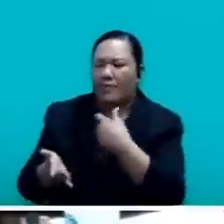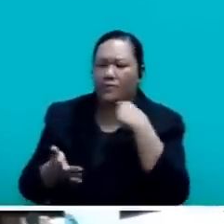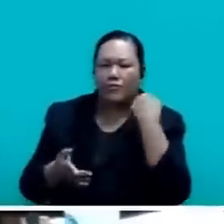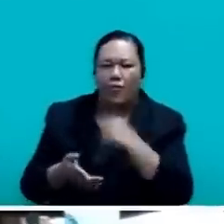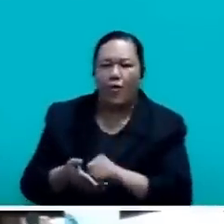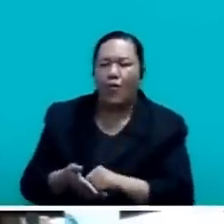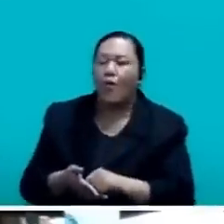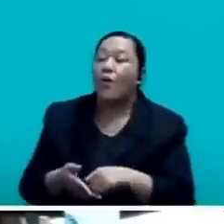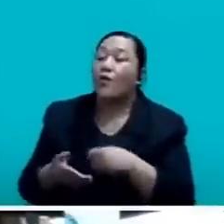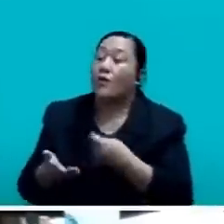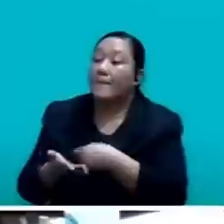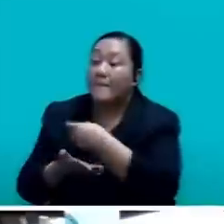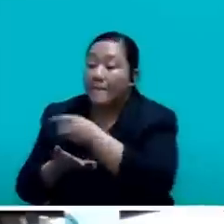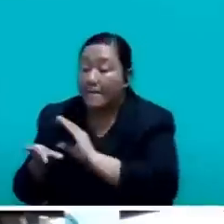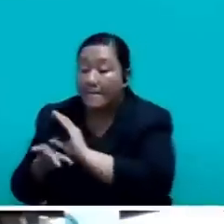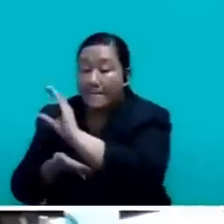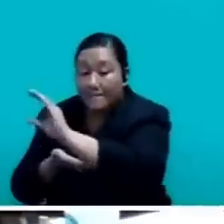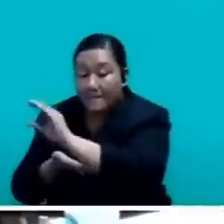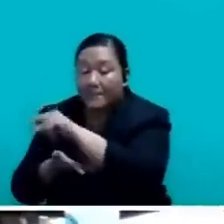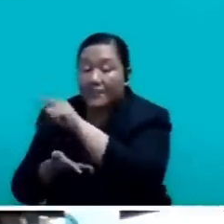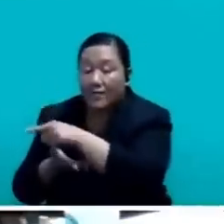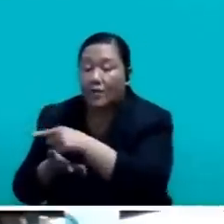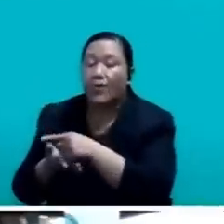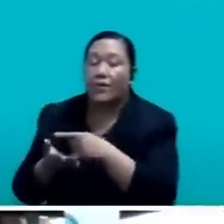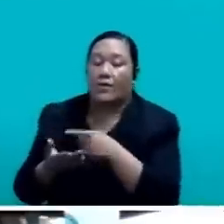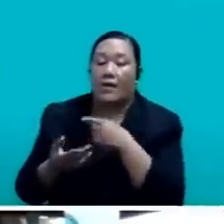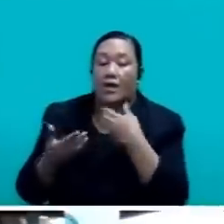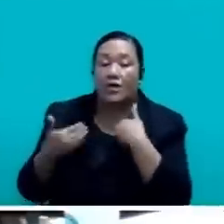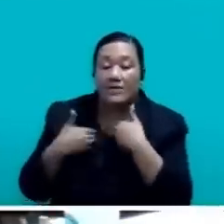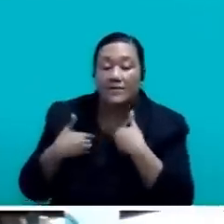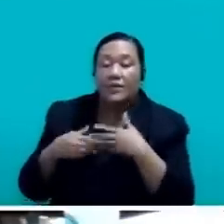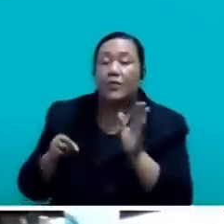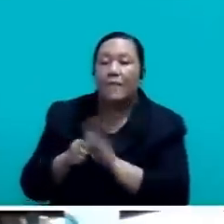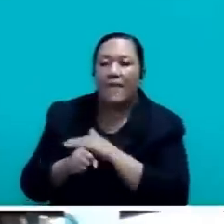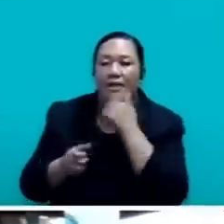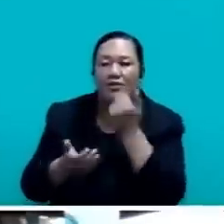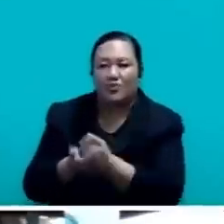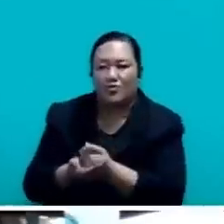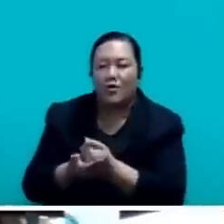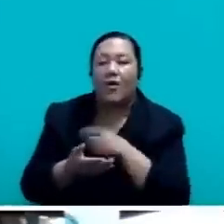business. That is for the Council, which we dominate anyway.